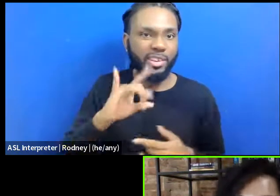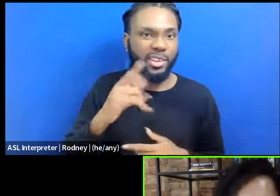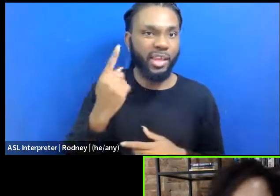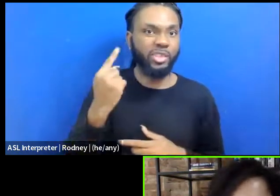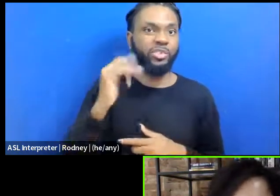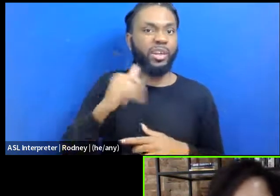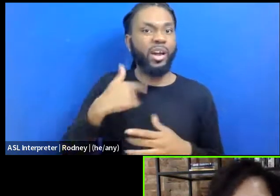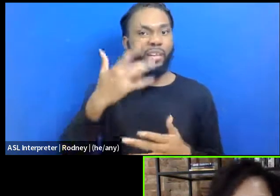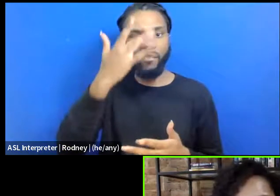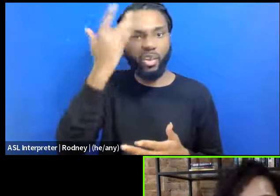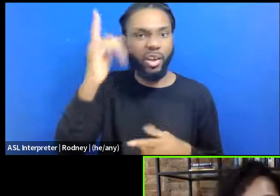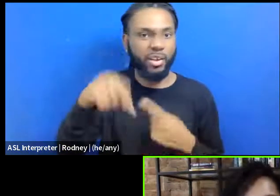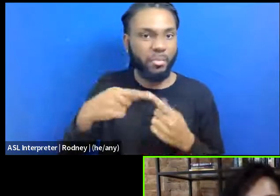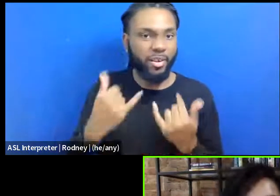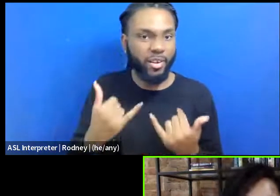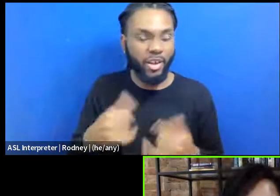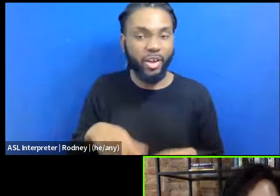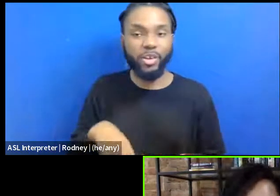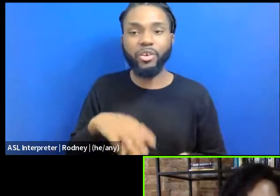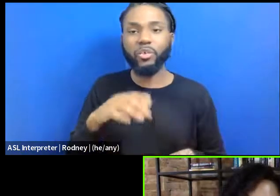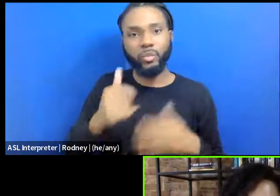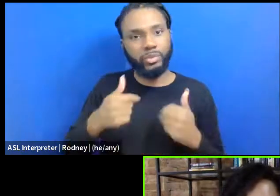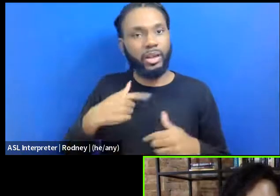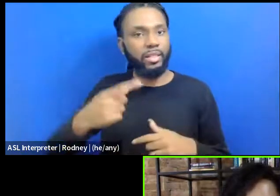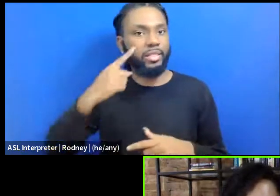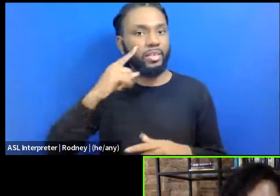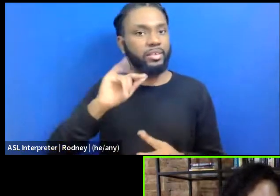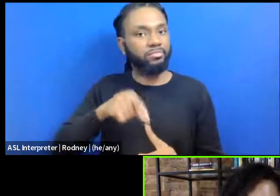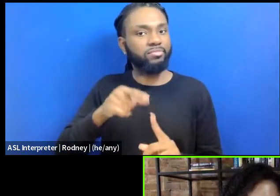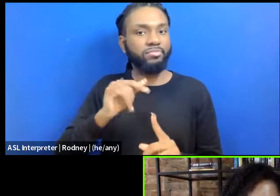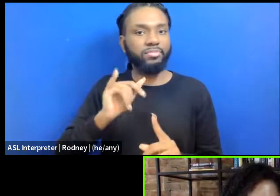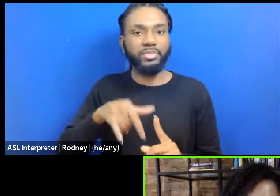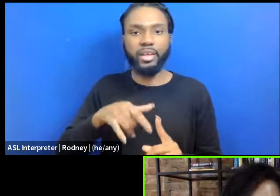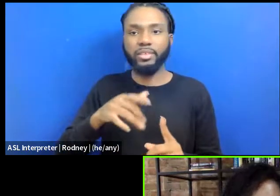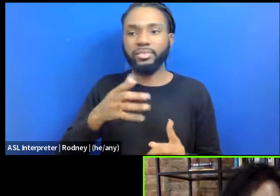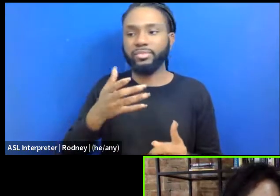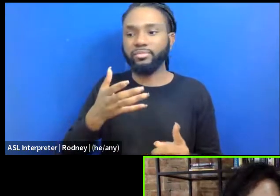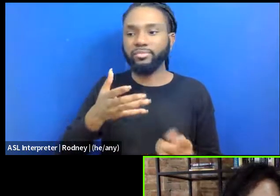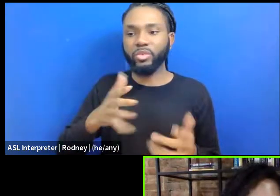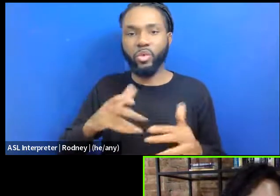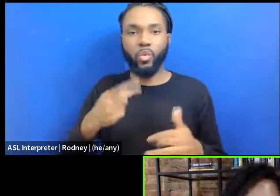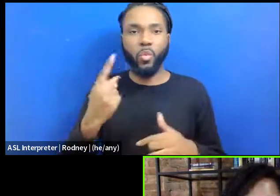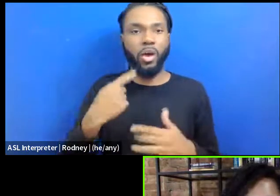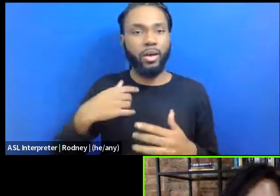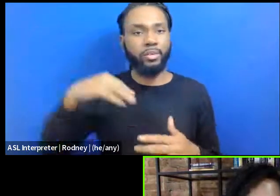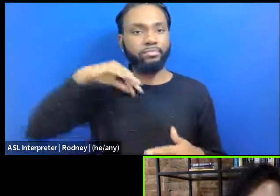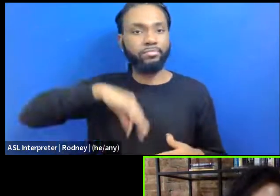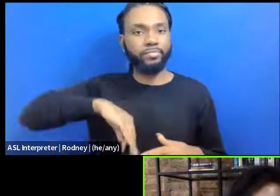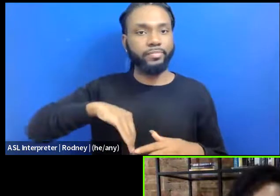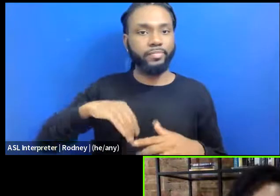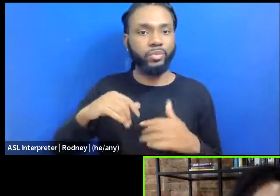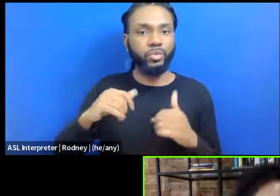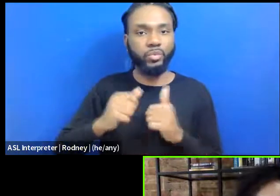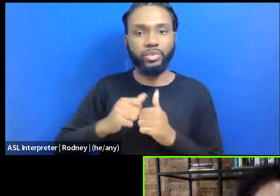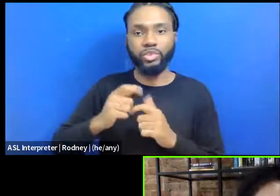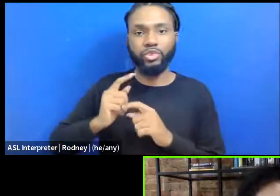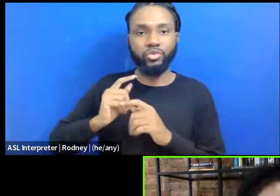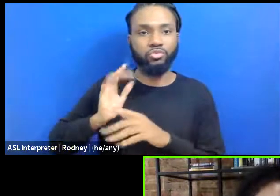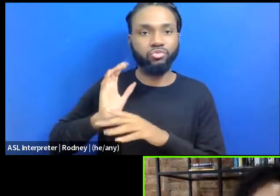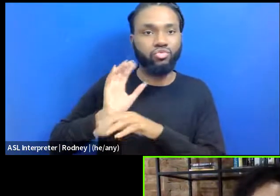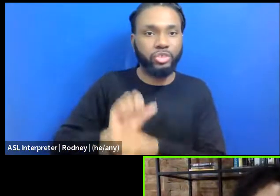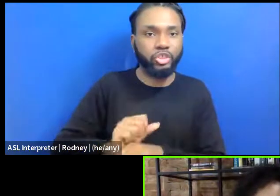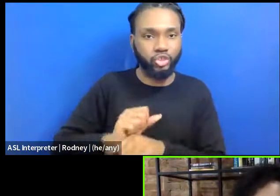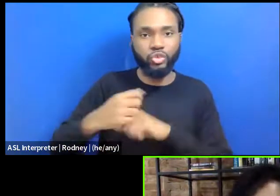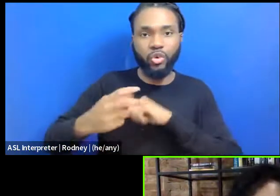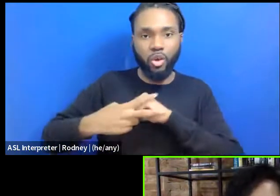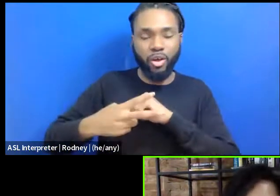I forgot about now, which I think is, you know, sort of one of the uses of like, you know, traditional archives is like